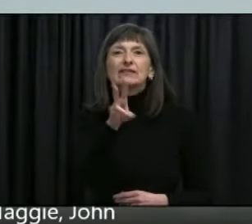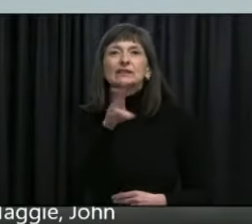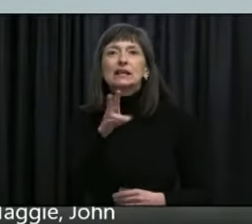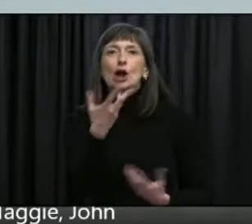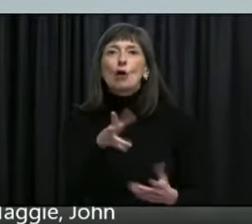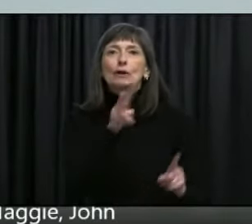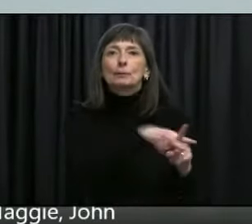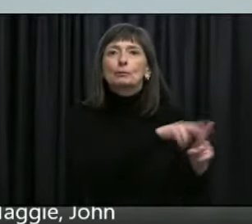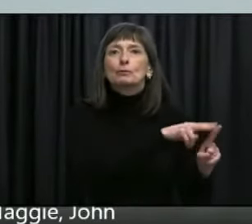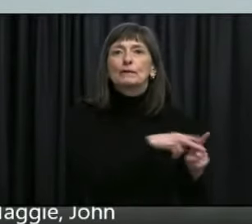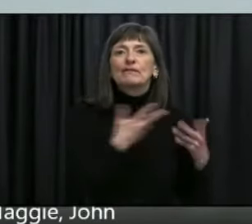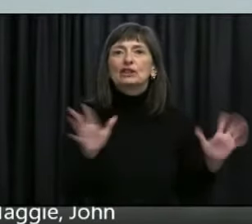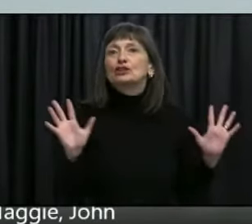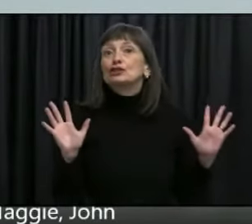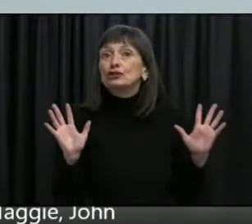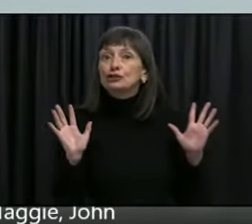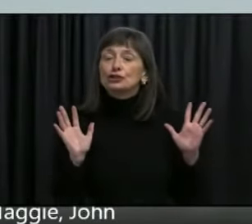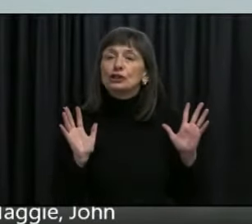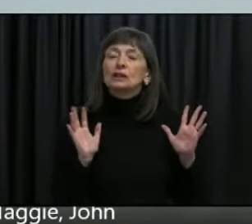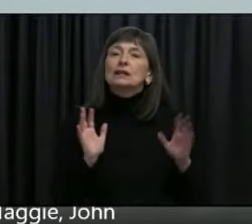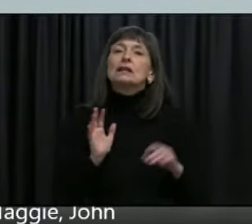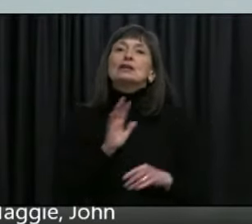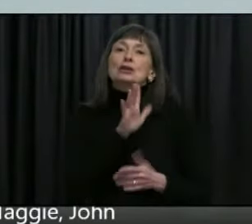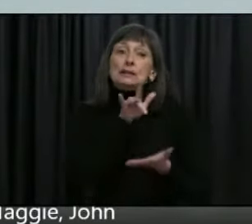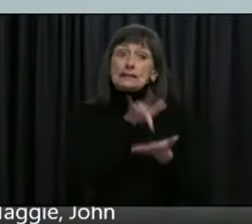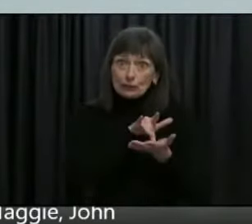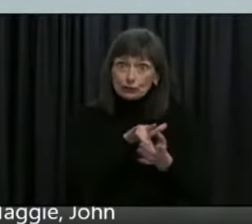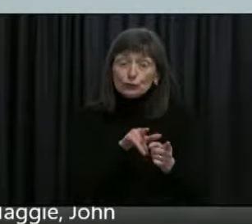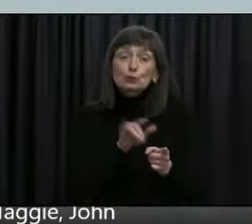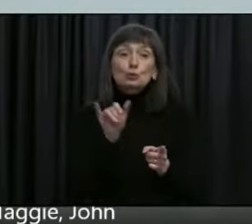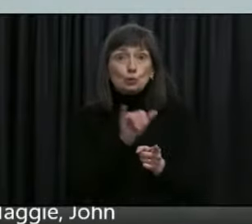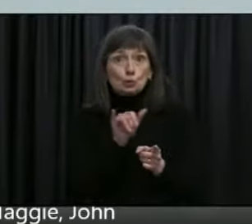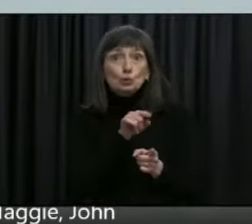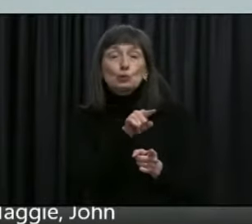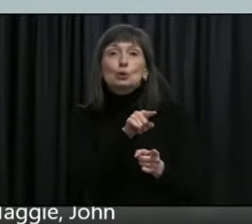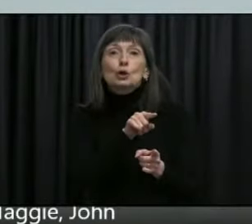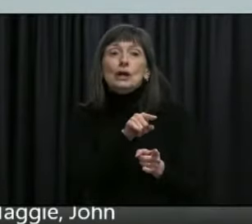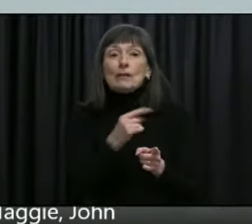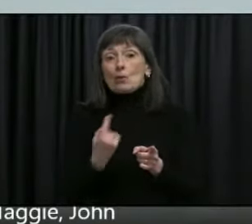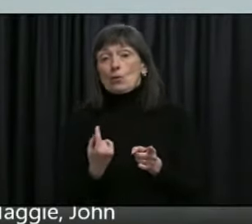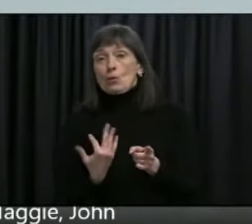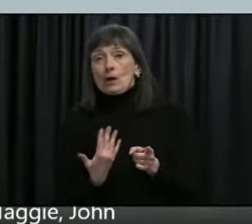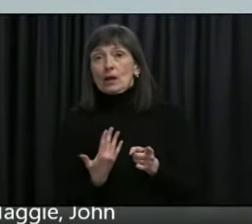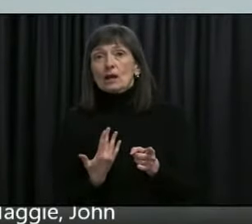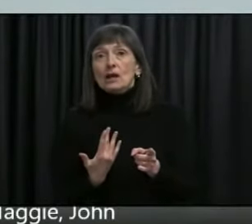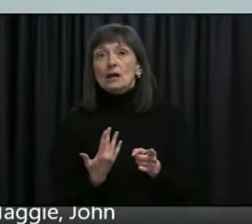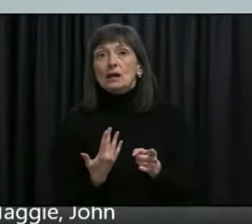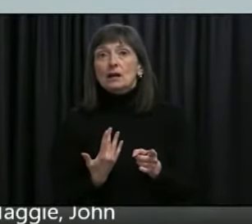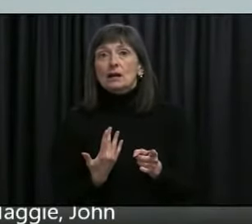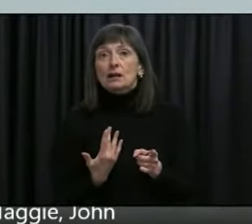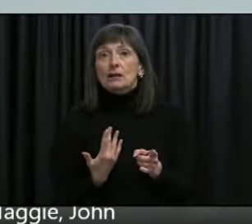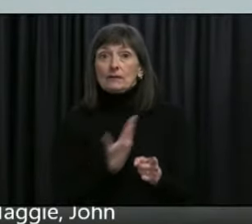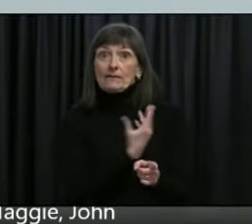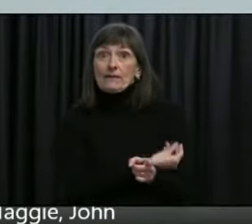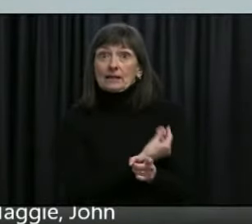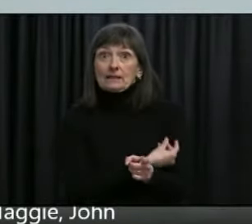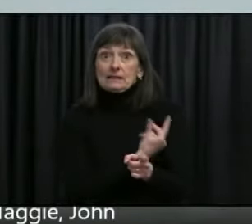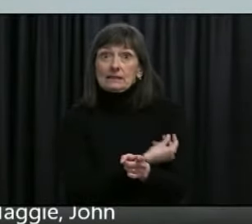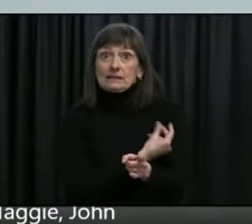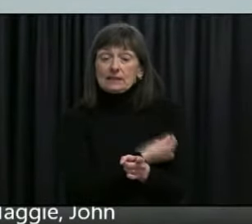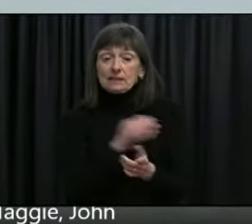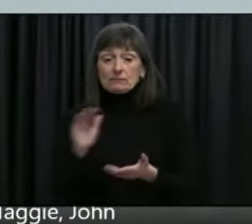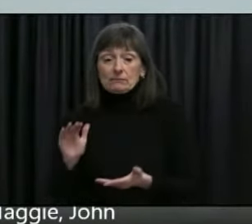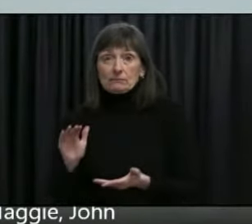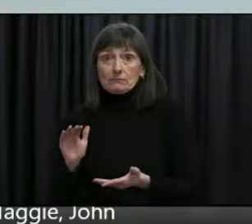filled so uh um eastern central health we're actually waiting for um the vaccine to uh